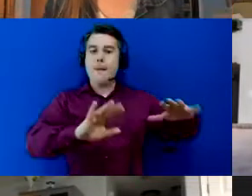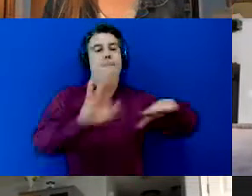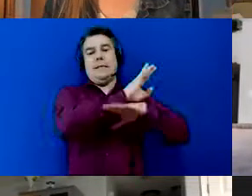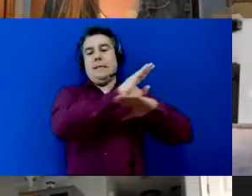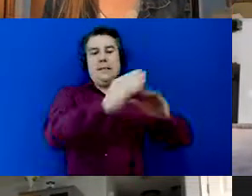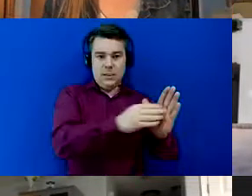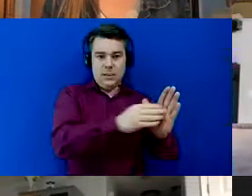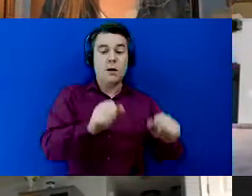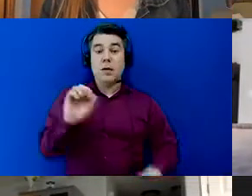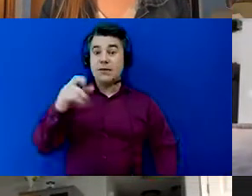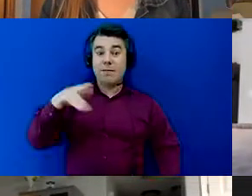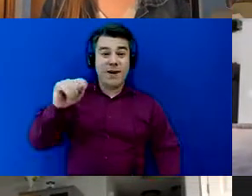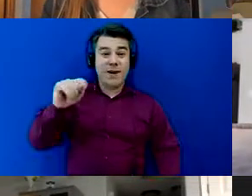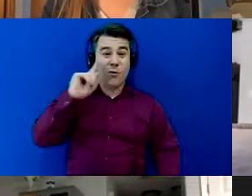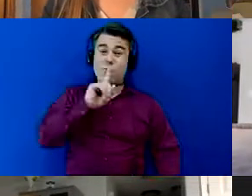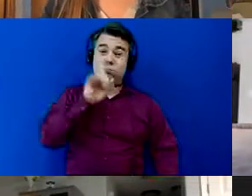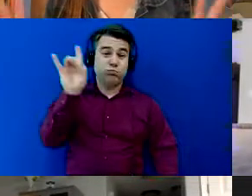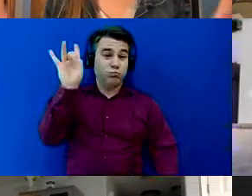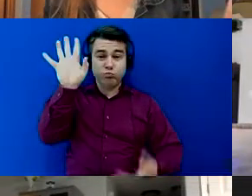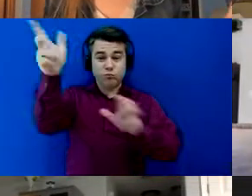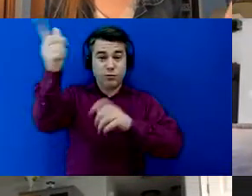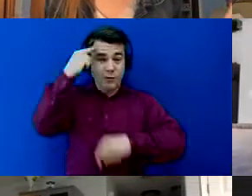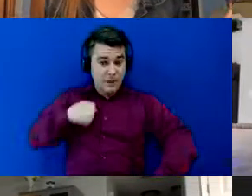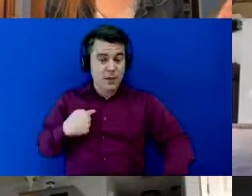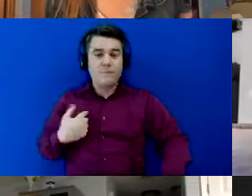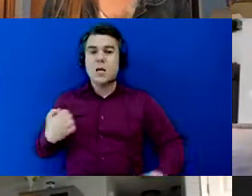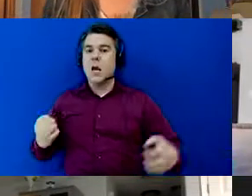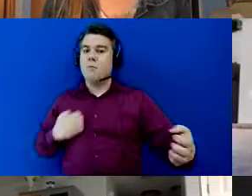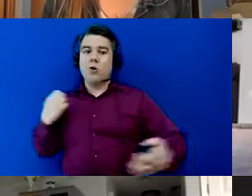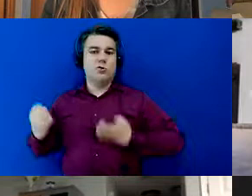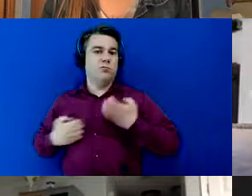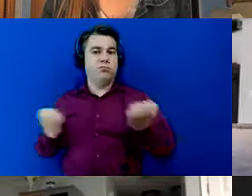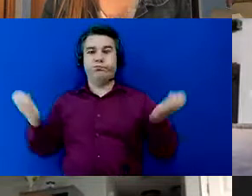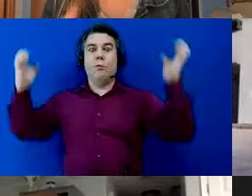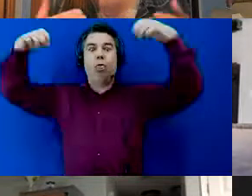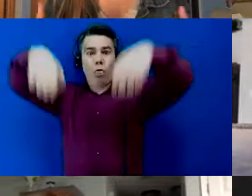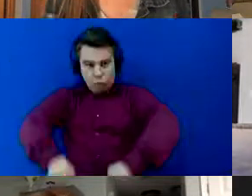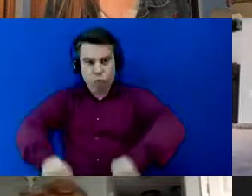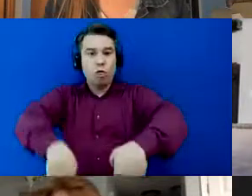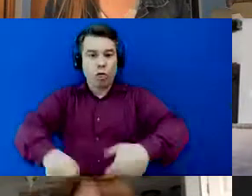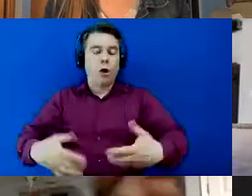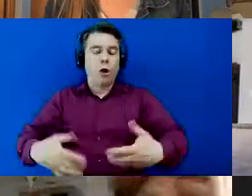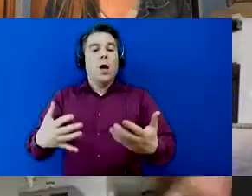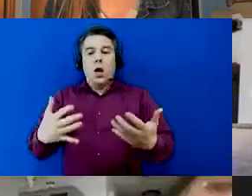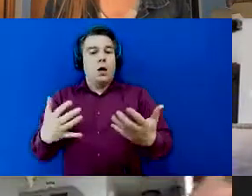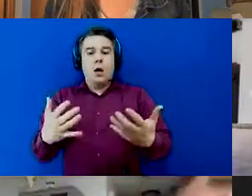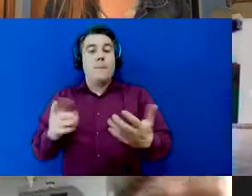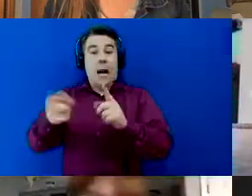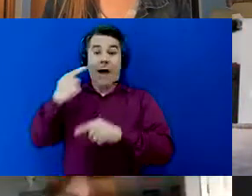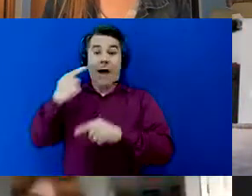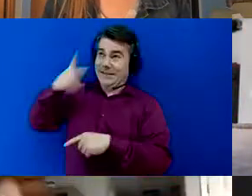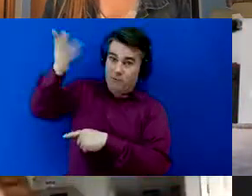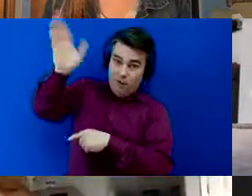mess for me um it was an emotional disaster but I have seen God's hand and his